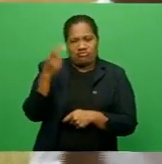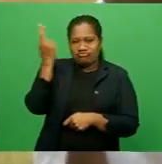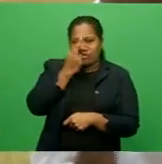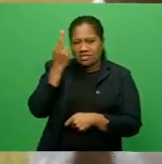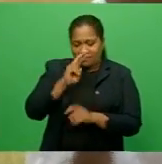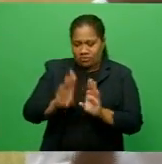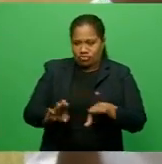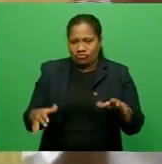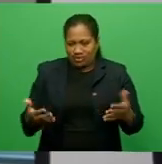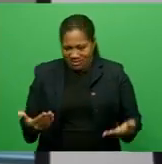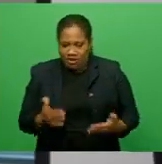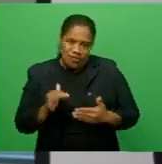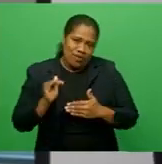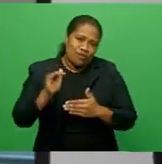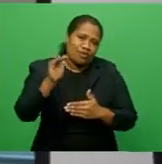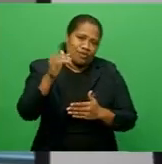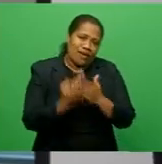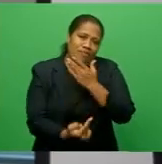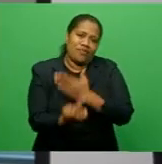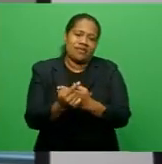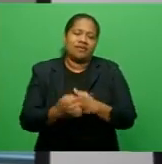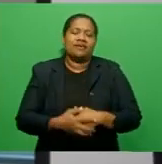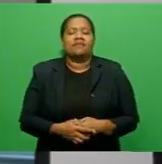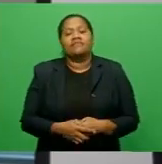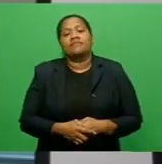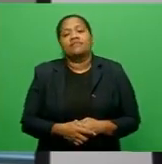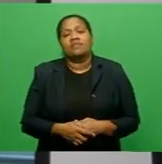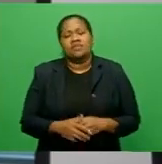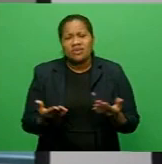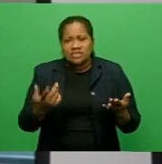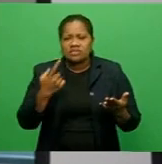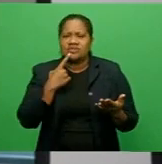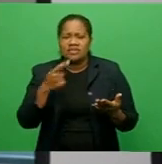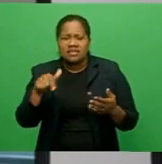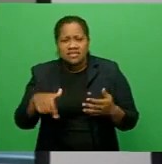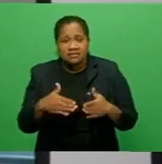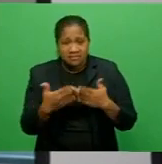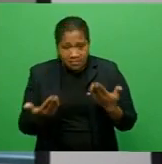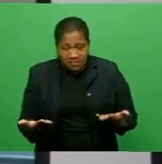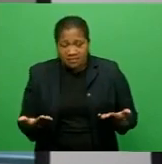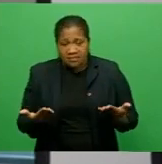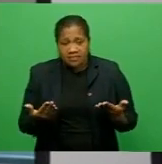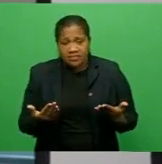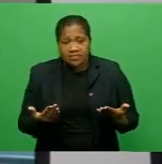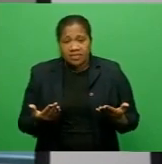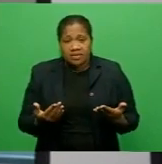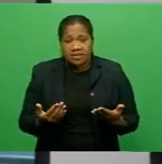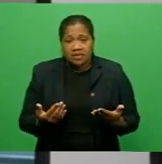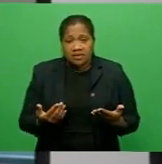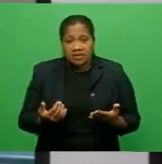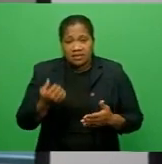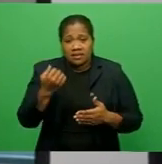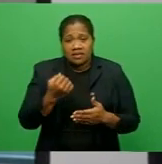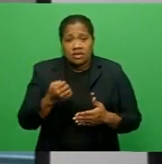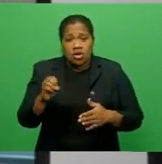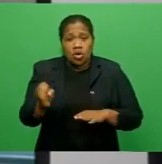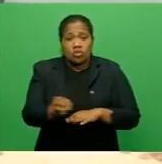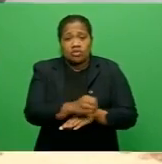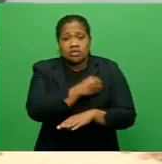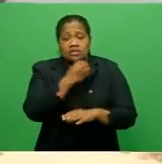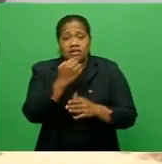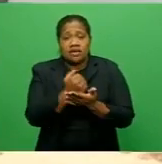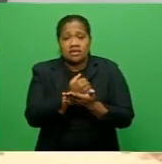ways, and as hard as it is to see this now, the global oceanic emergency we face